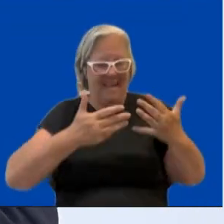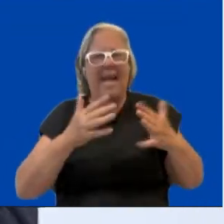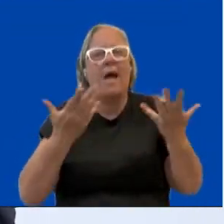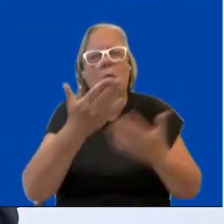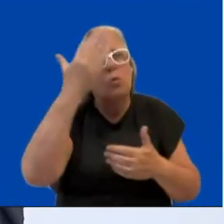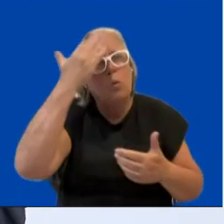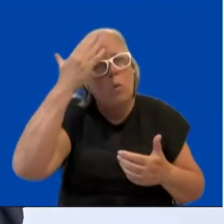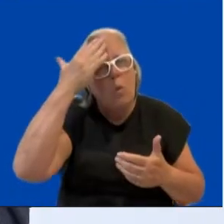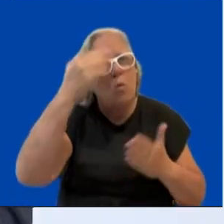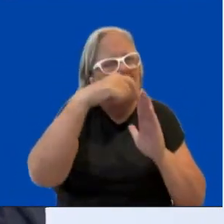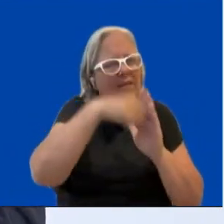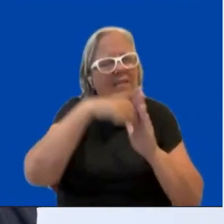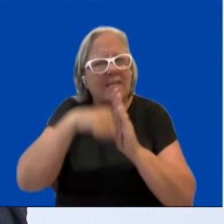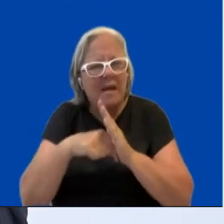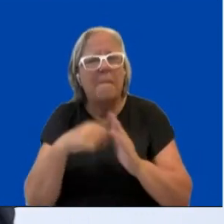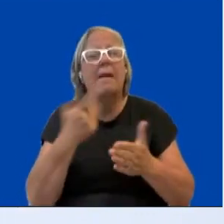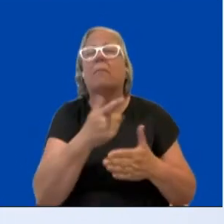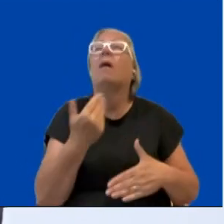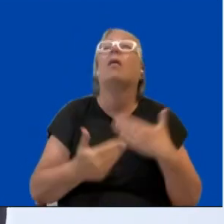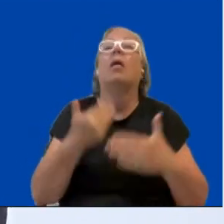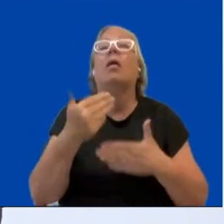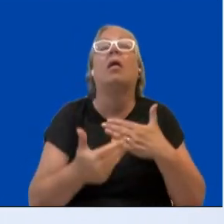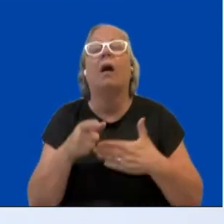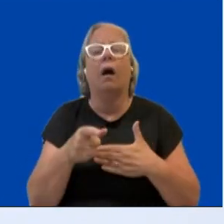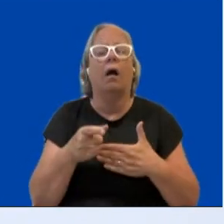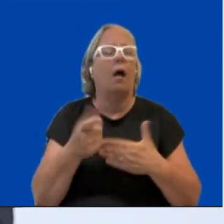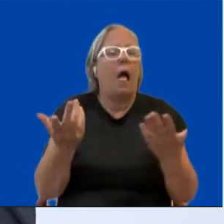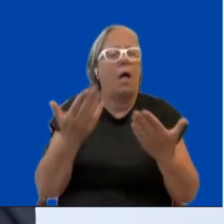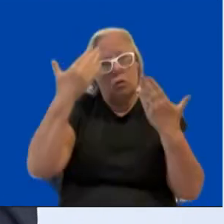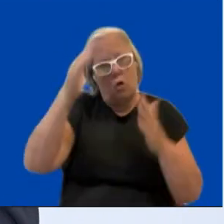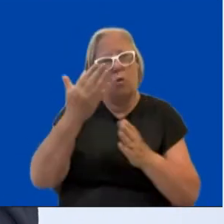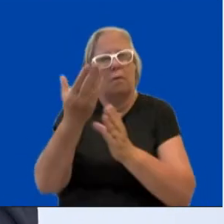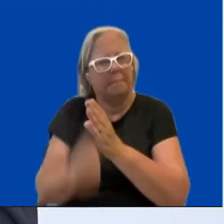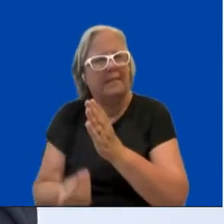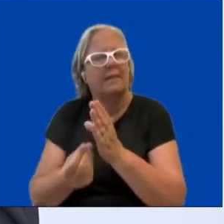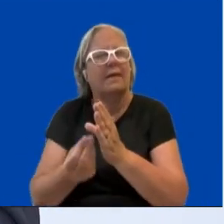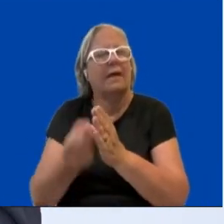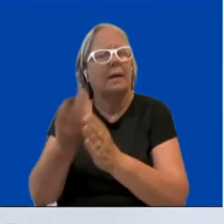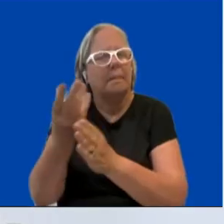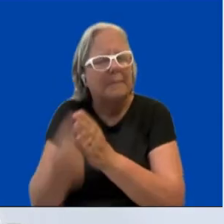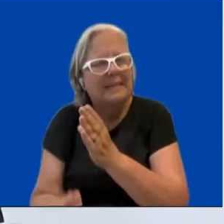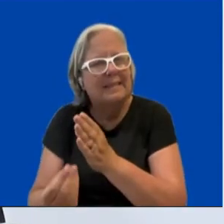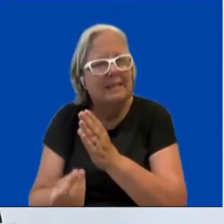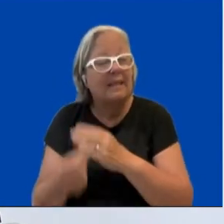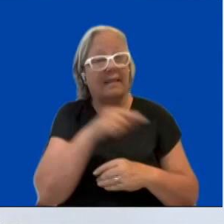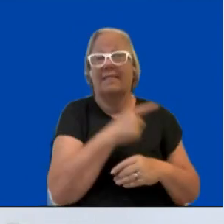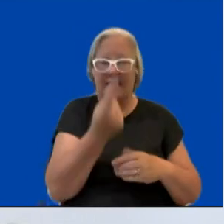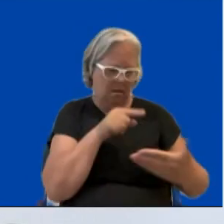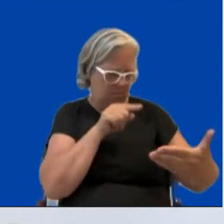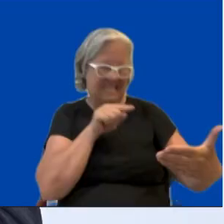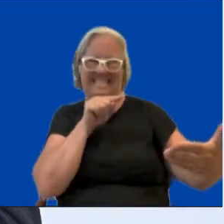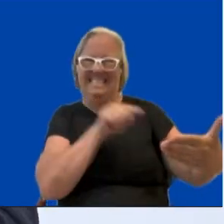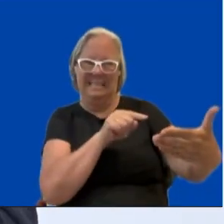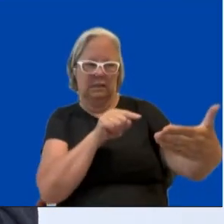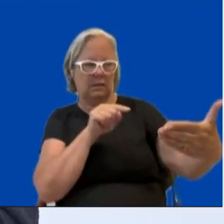really great for. Data is great for identifying these are the blind spots. It's great for identifying, are we actually making progress? And without it, we might